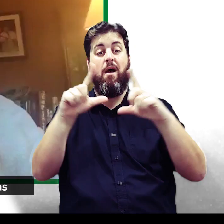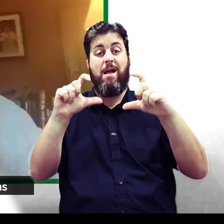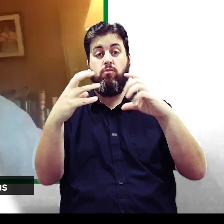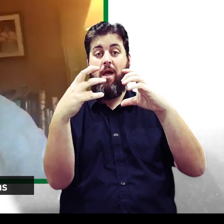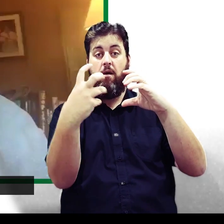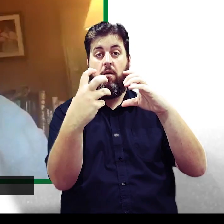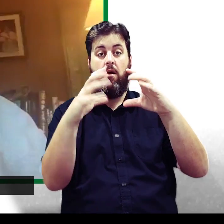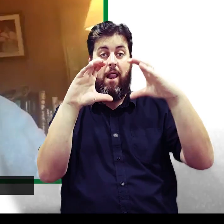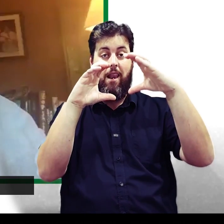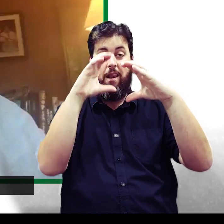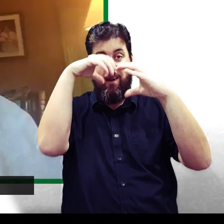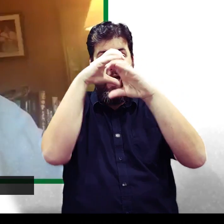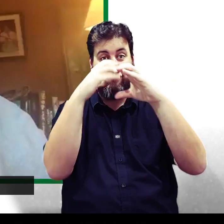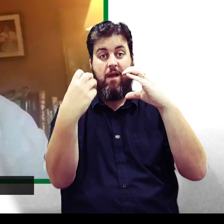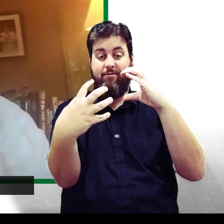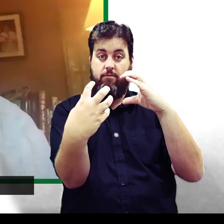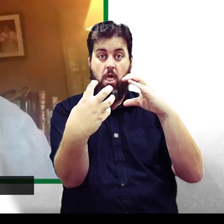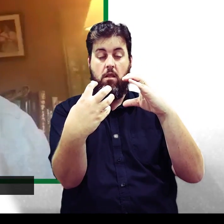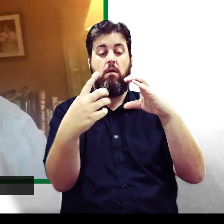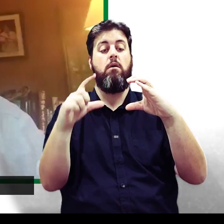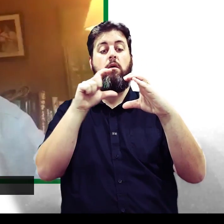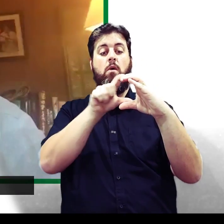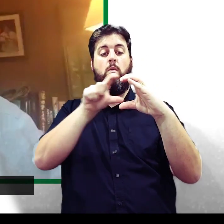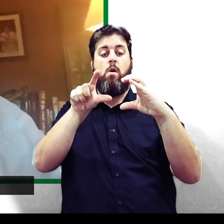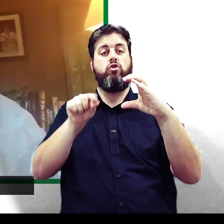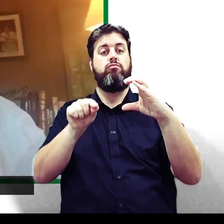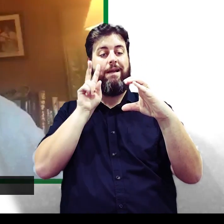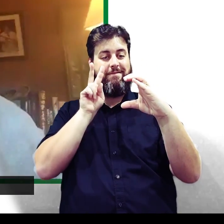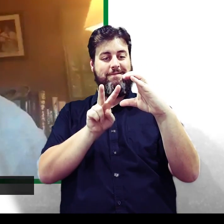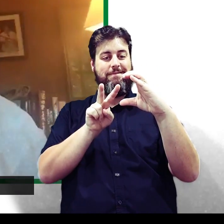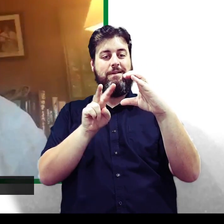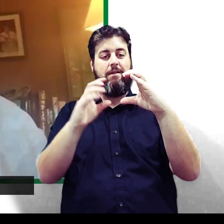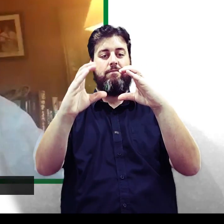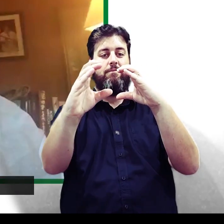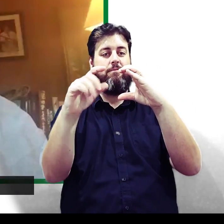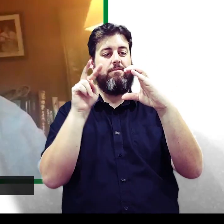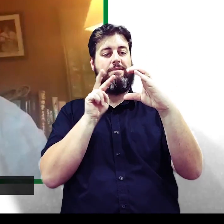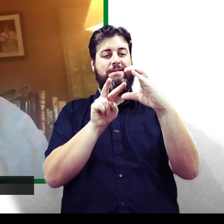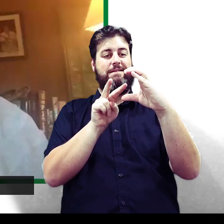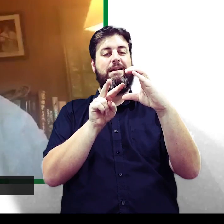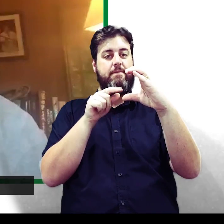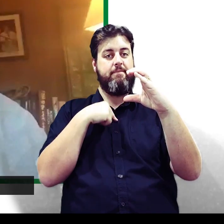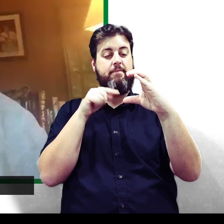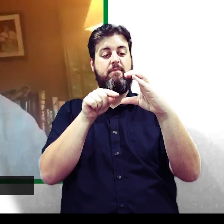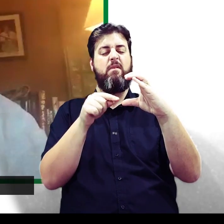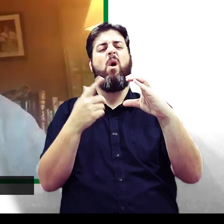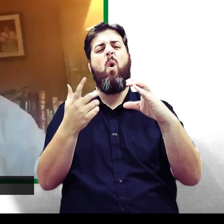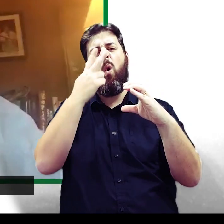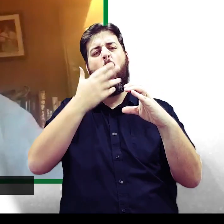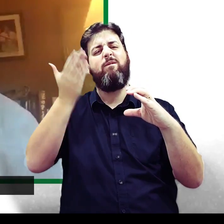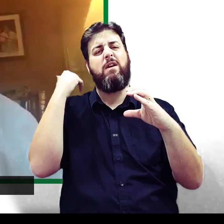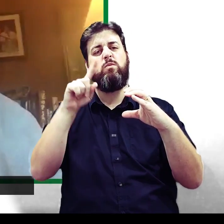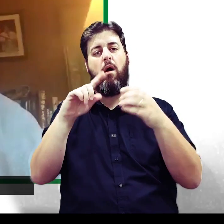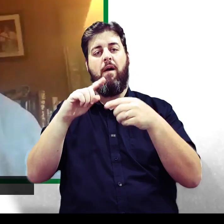you've got a lens. And at the back of the camera, you've got either the video screen, the digital screen,